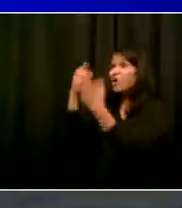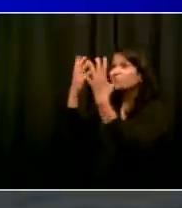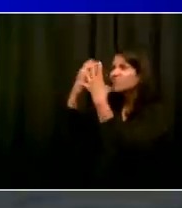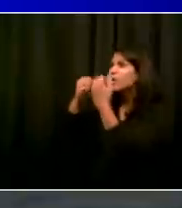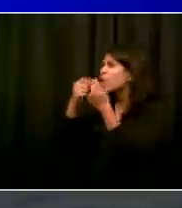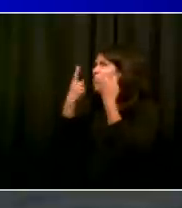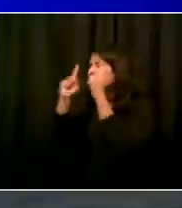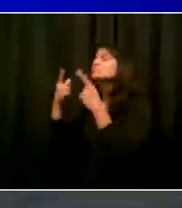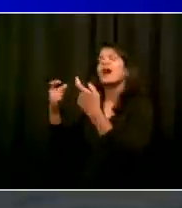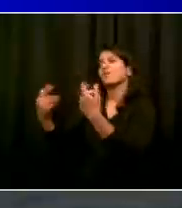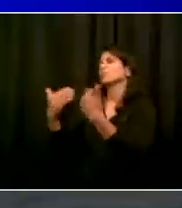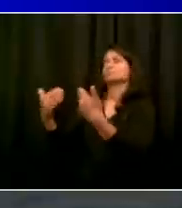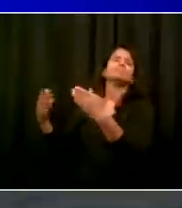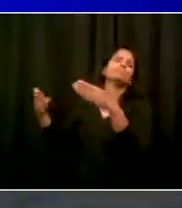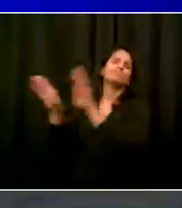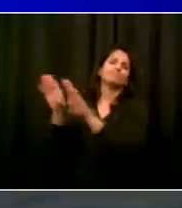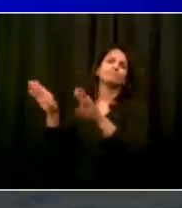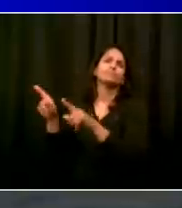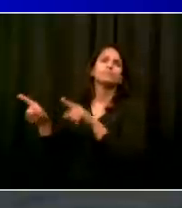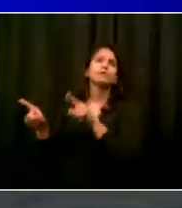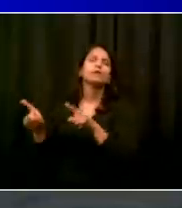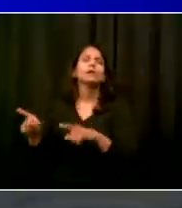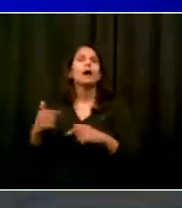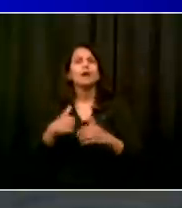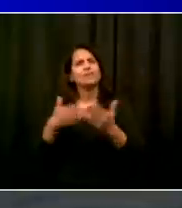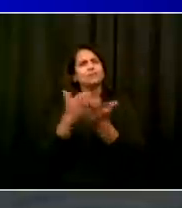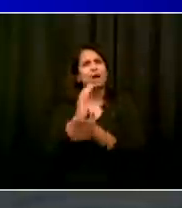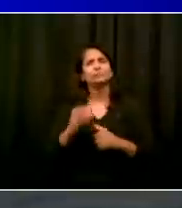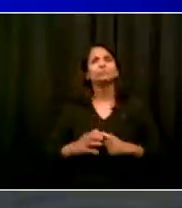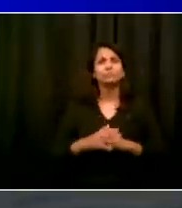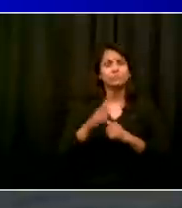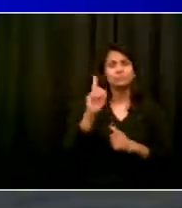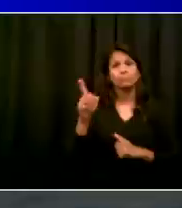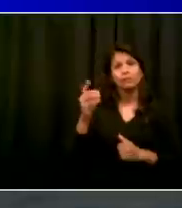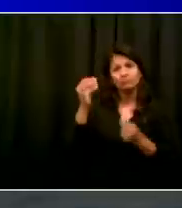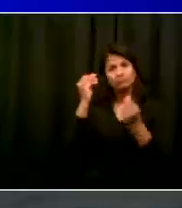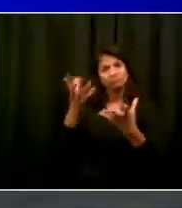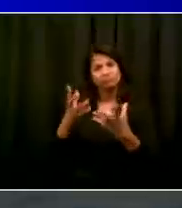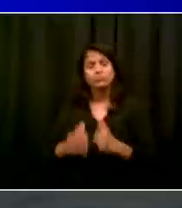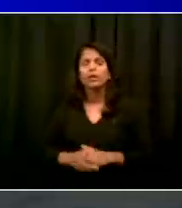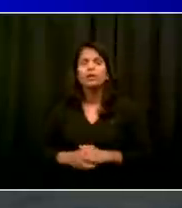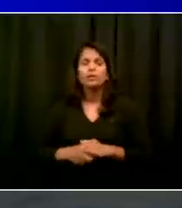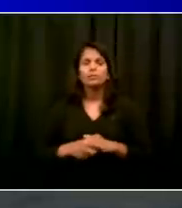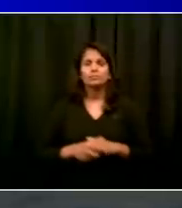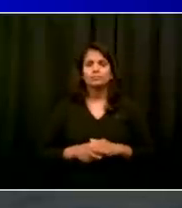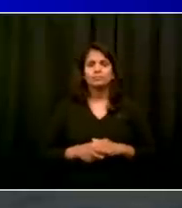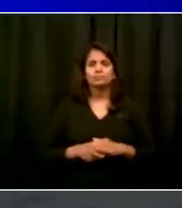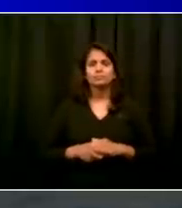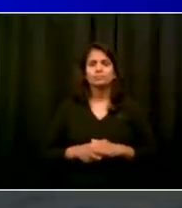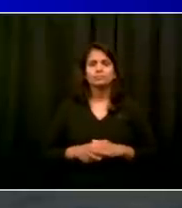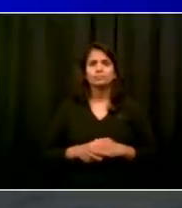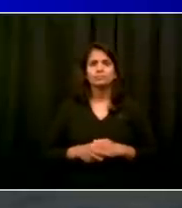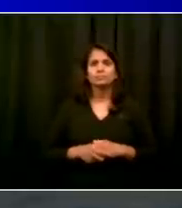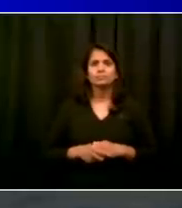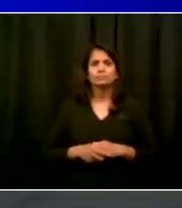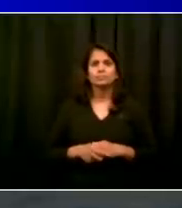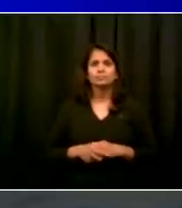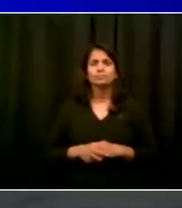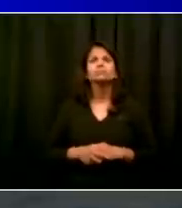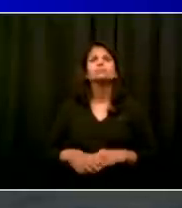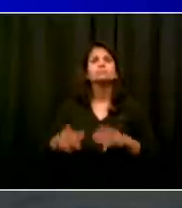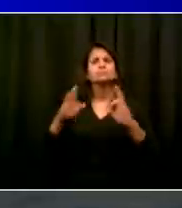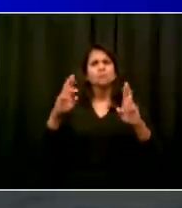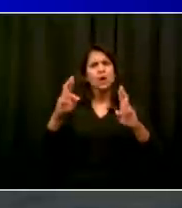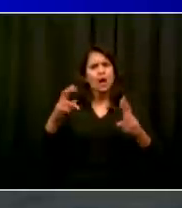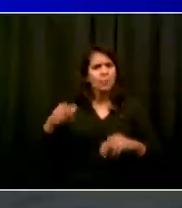effort will continue with those compliance agencies. And then rapidly increasing, I should say, the amount